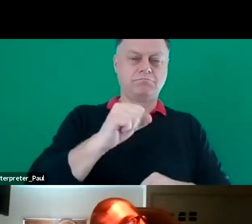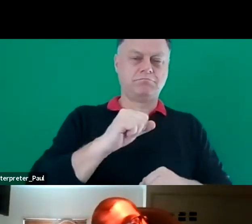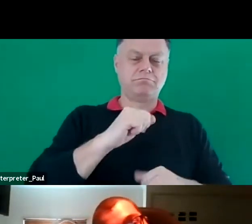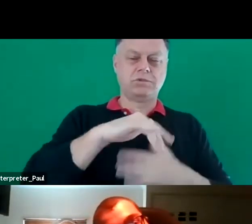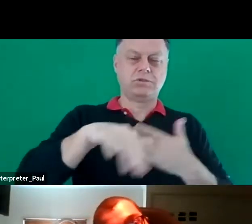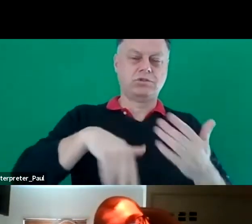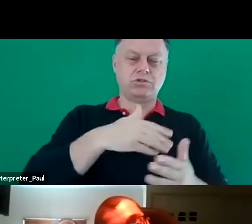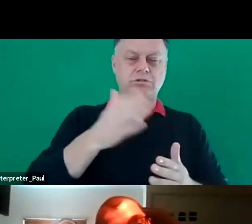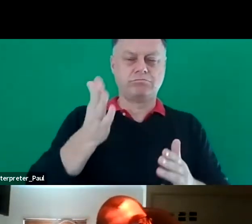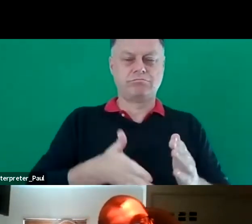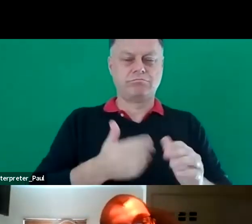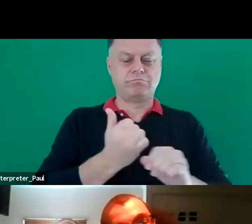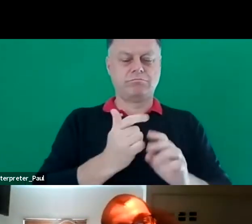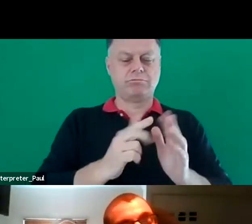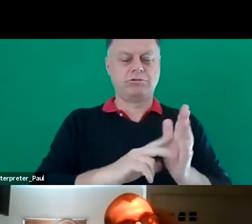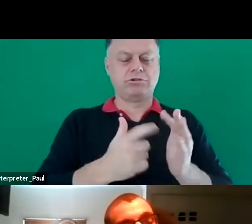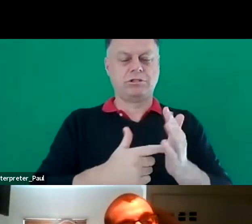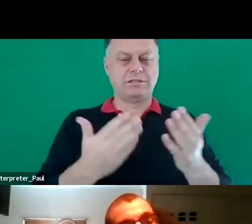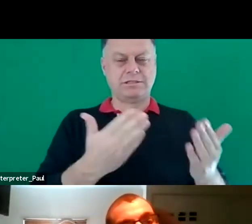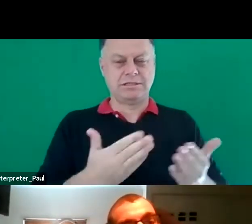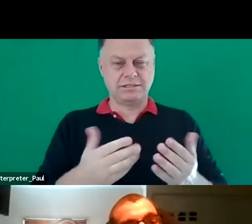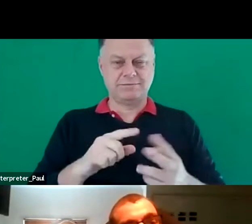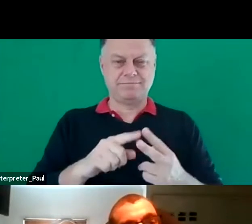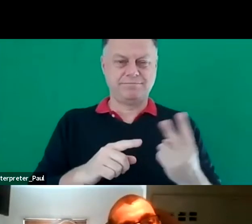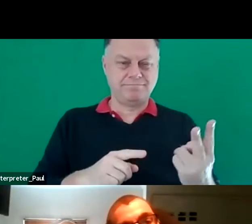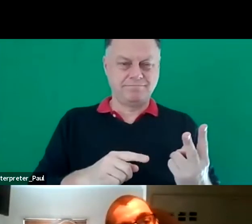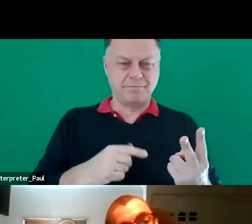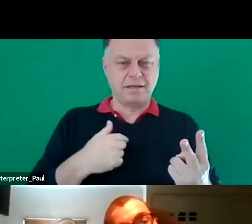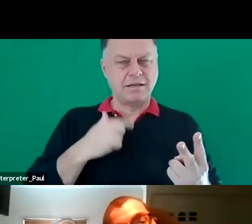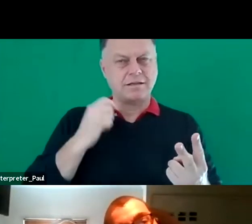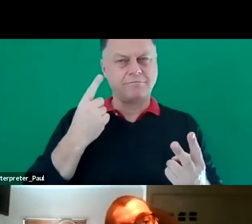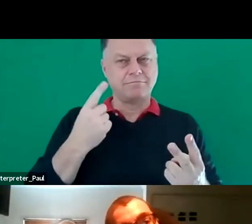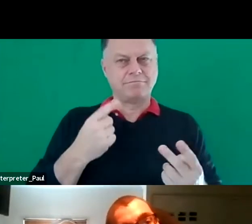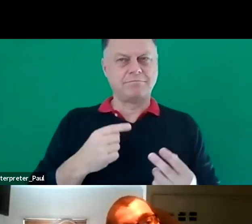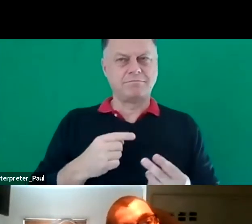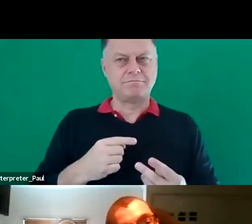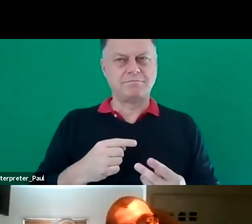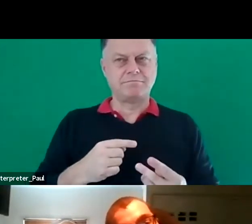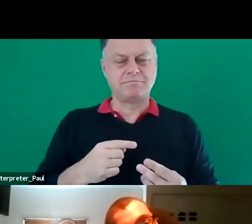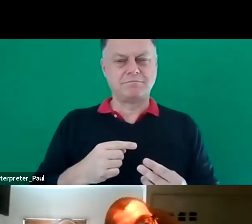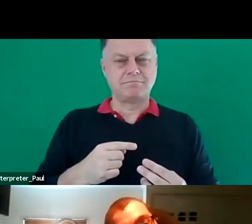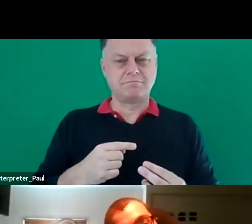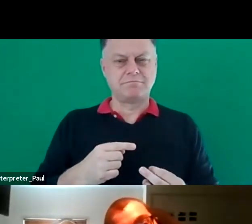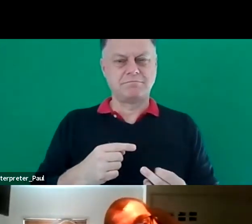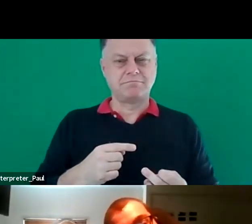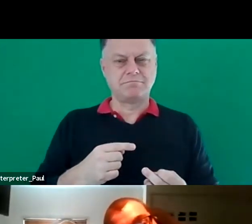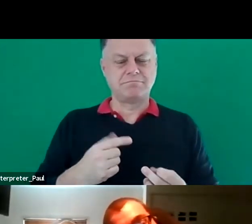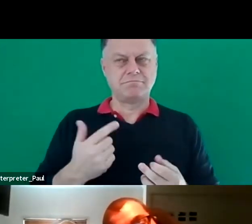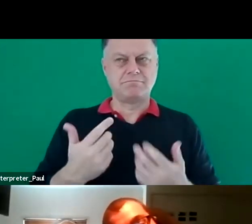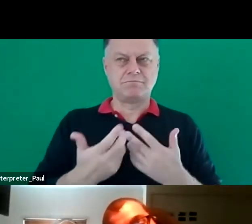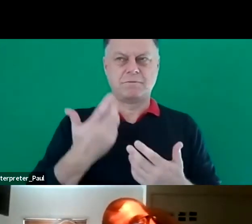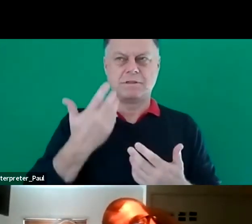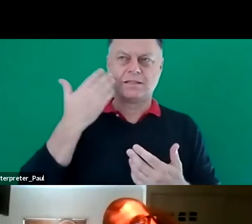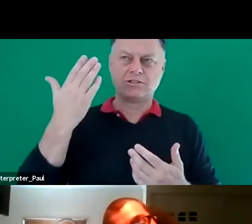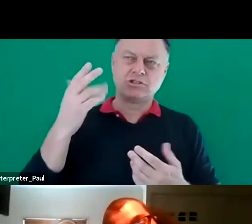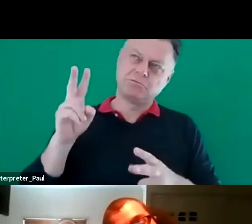and gender studies and seeing the benefits of representation, learning from lectures from